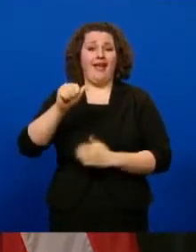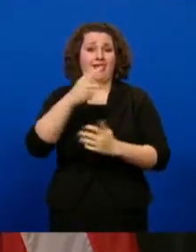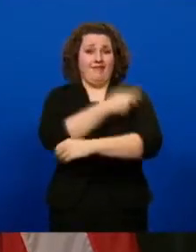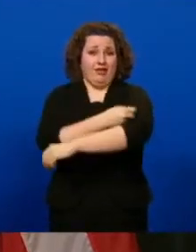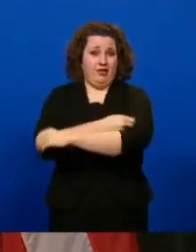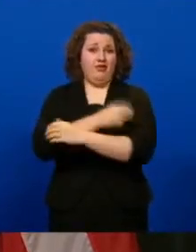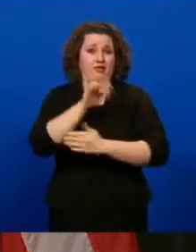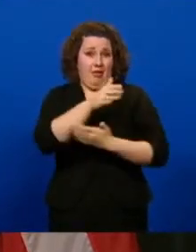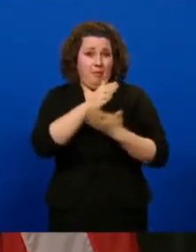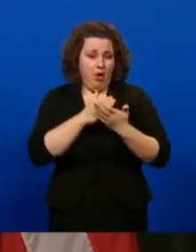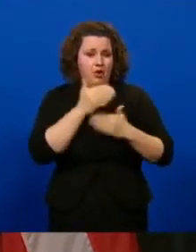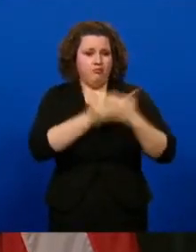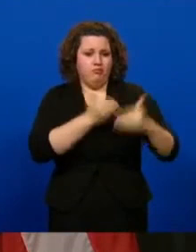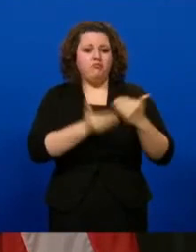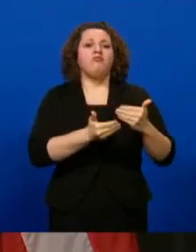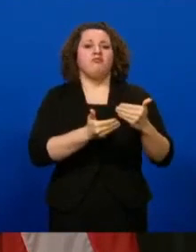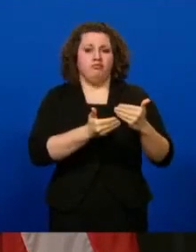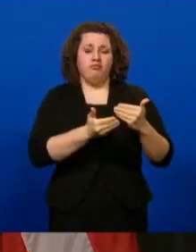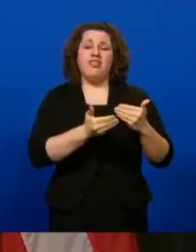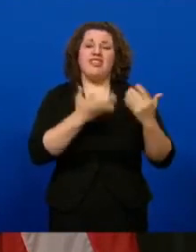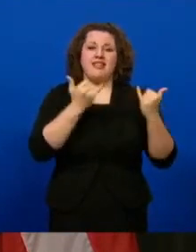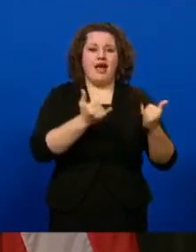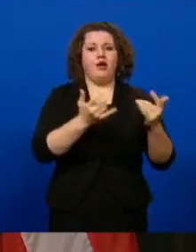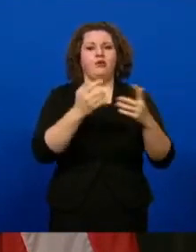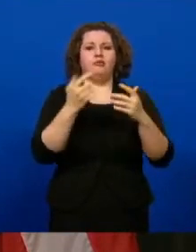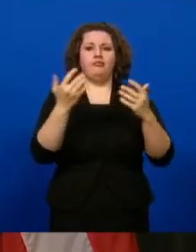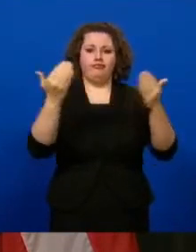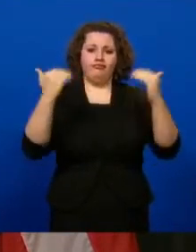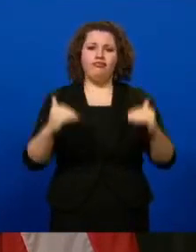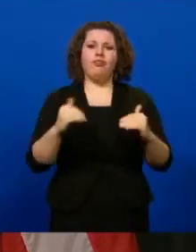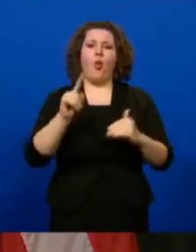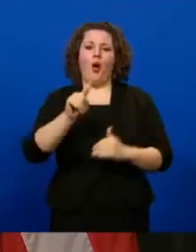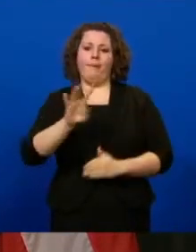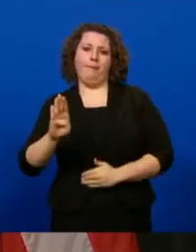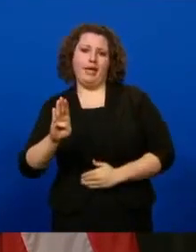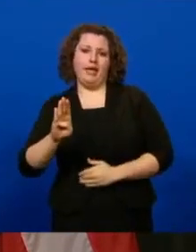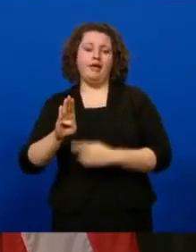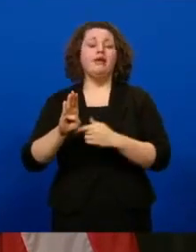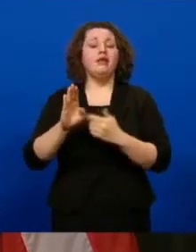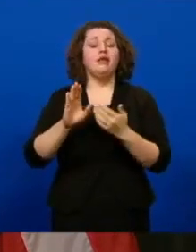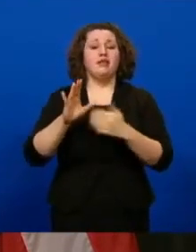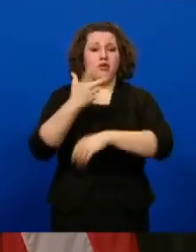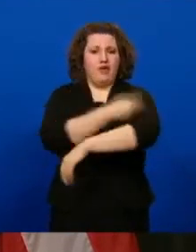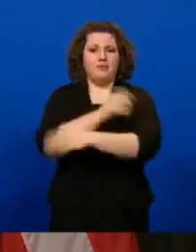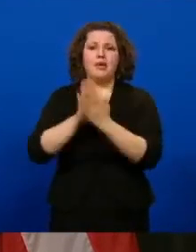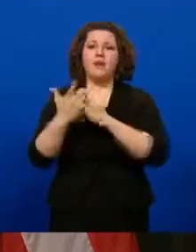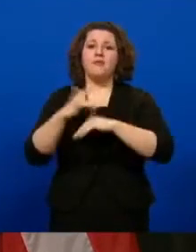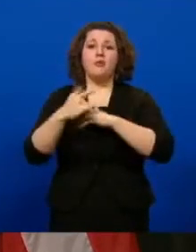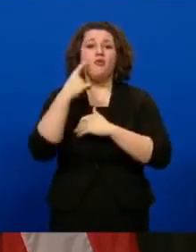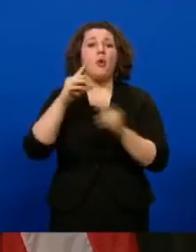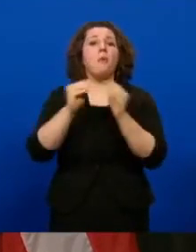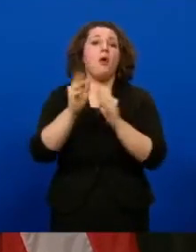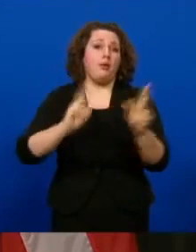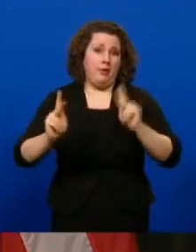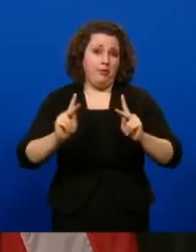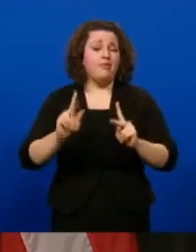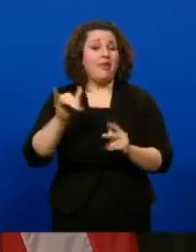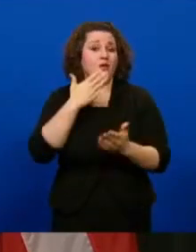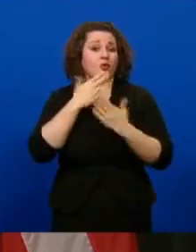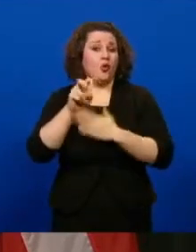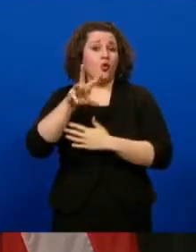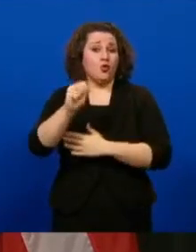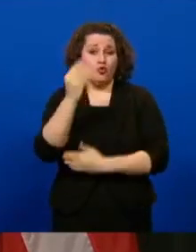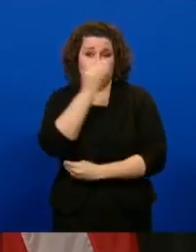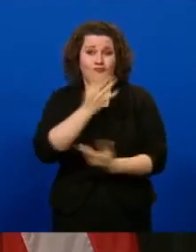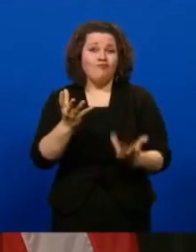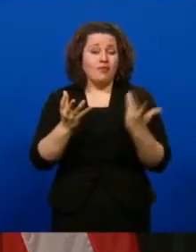underway, we believe that it's time to move into 1B and make the vaccine available to more Iowans. So this is good news, and it's